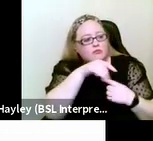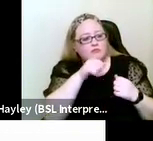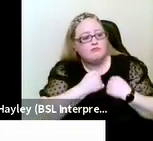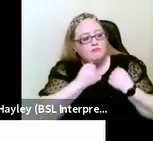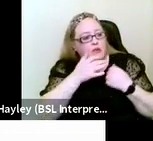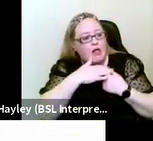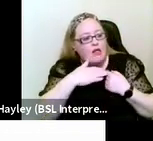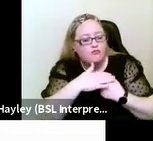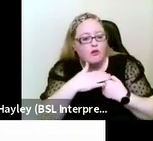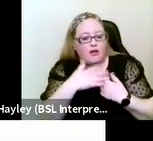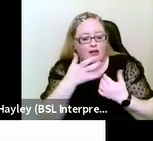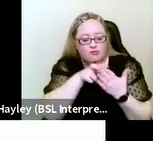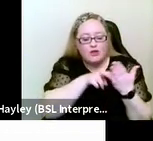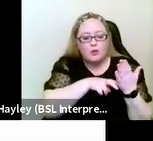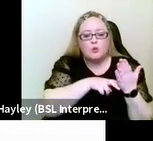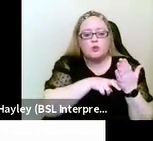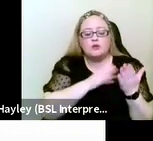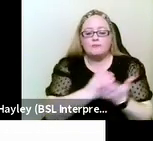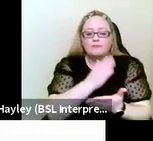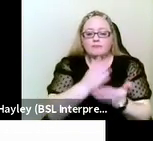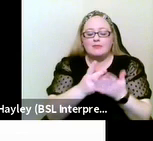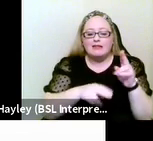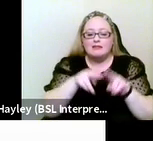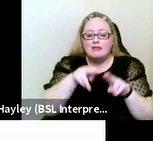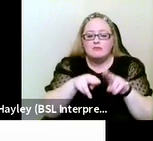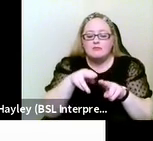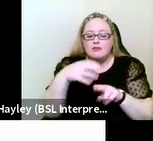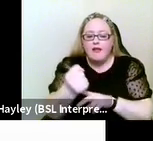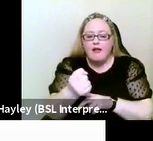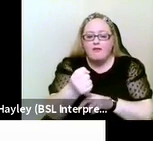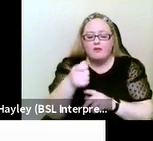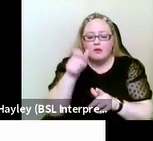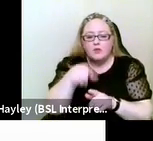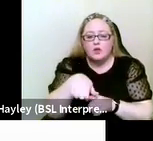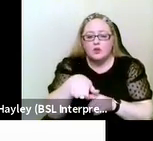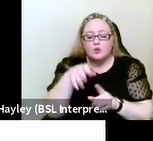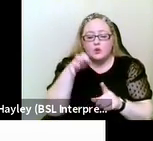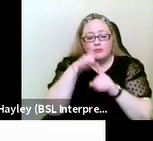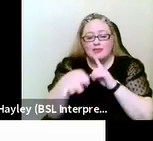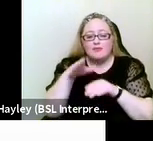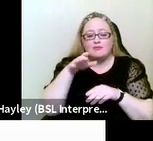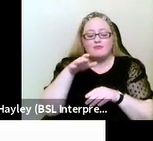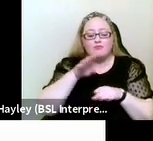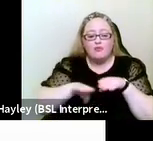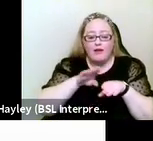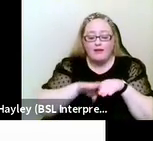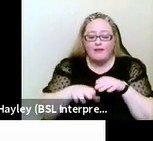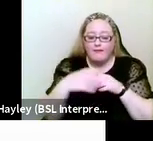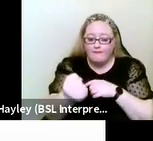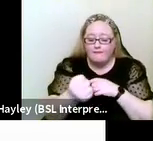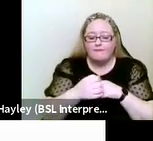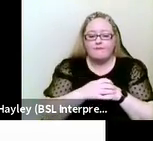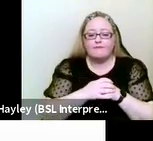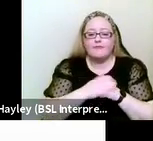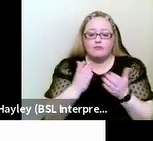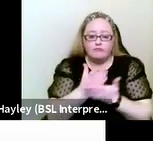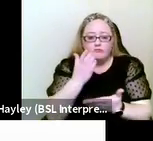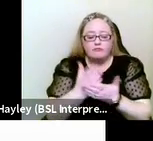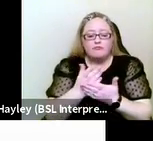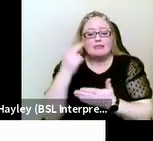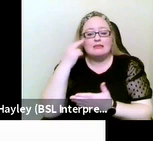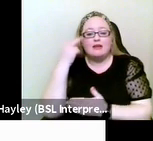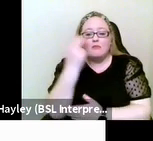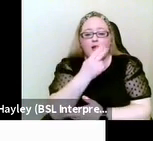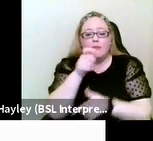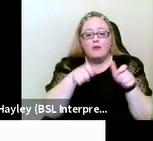Ensure that assessment is carried out by someone with a specific training to do so. Ensure that deafblind people services